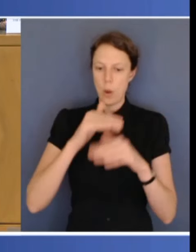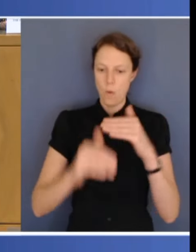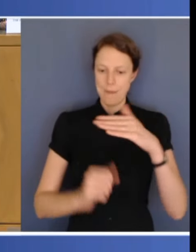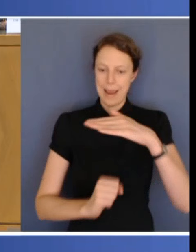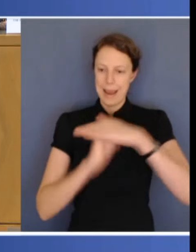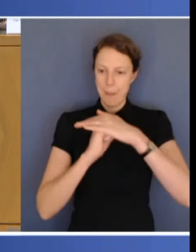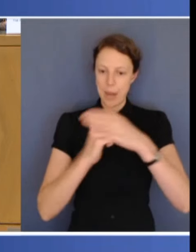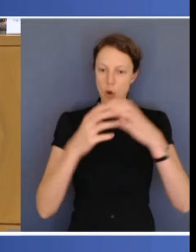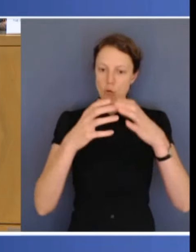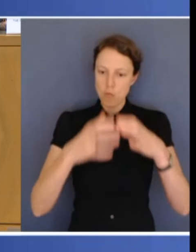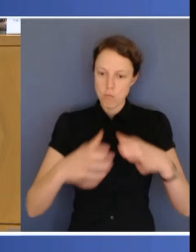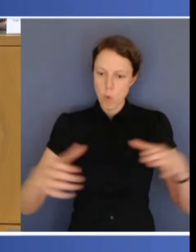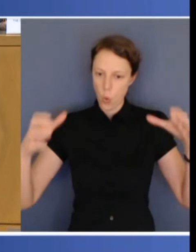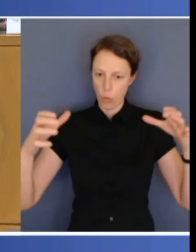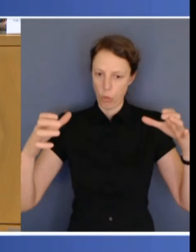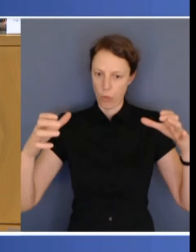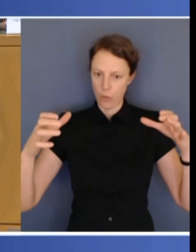at 8%.